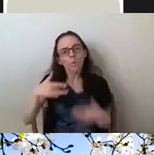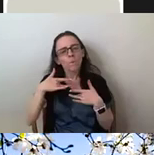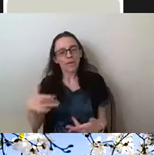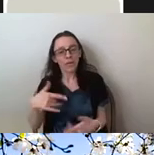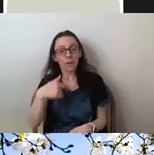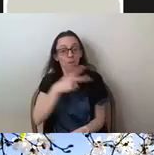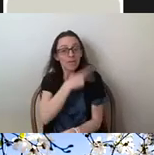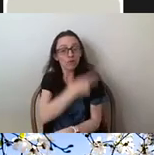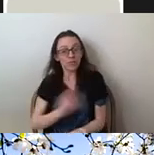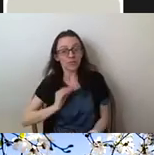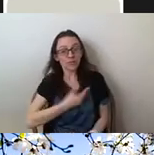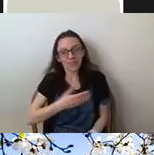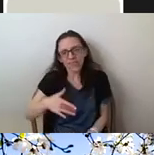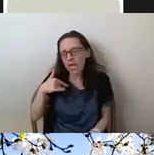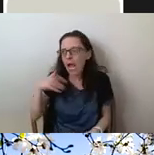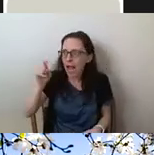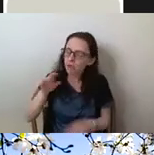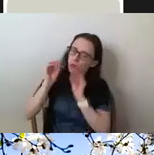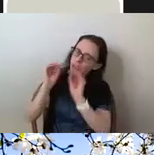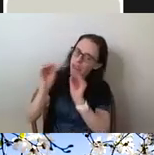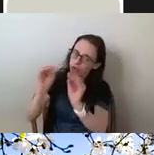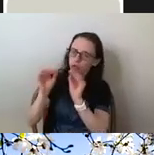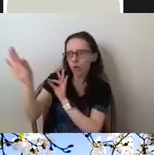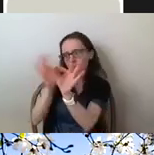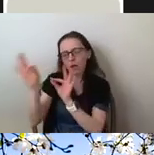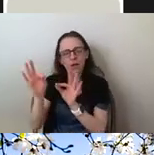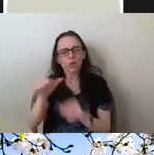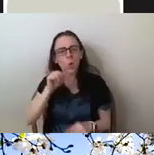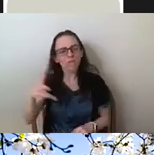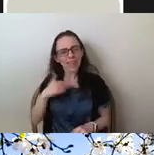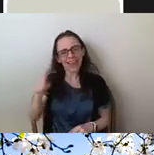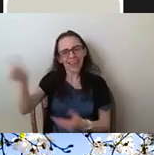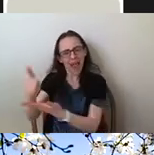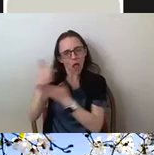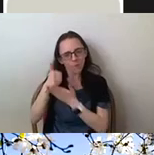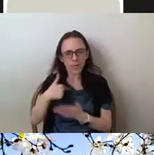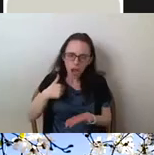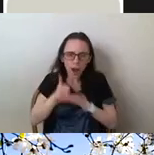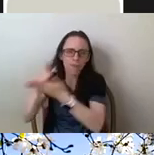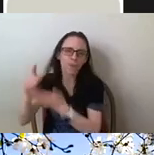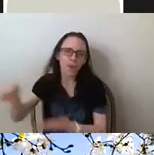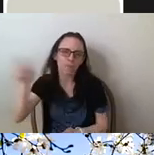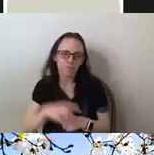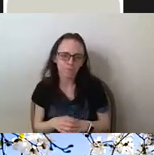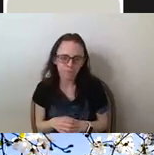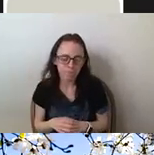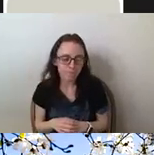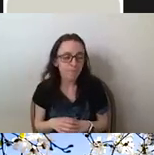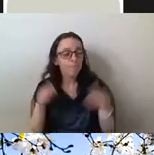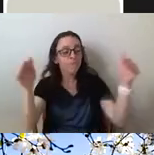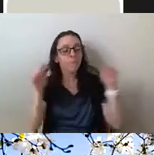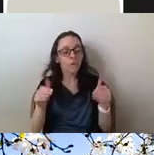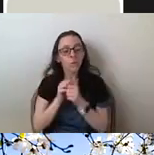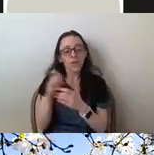to see their doctor versus just being a patient. And finally, with regard to shared decision making, MM